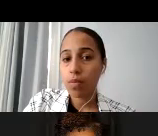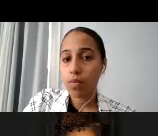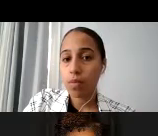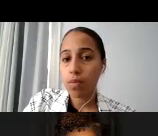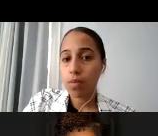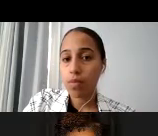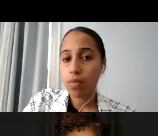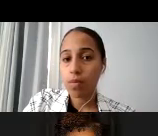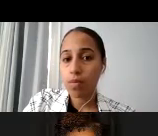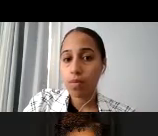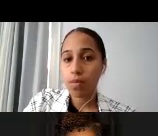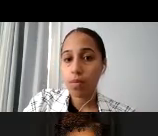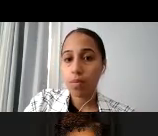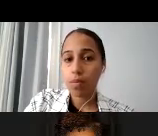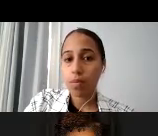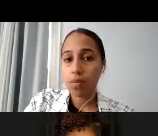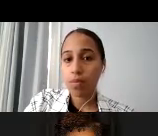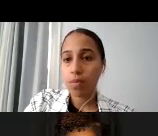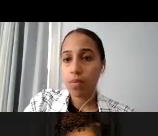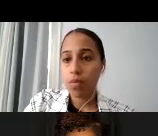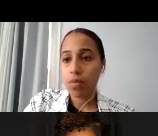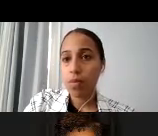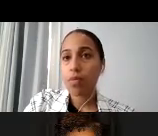by the current EJ population definition.